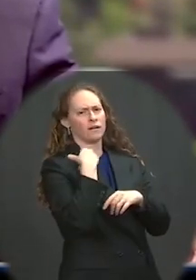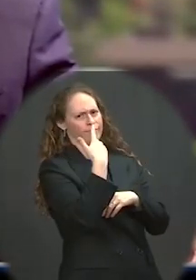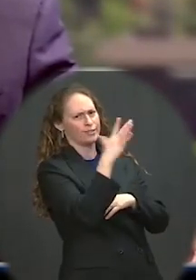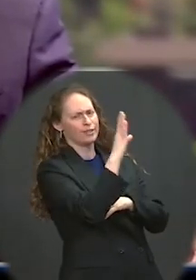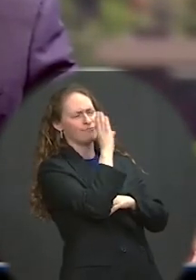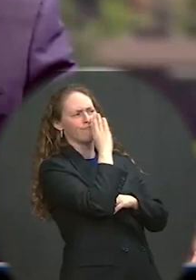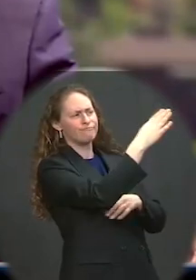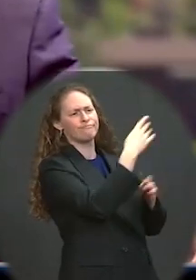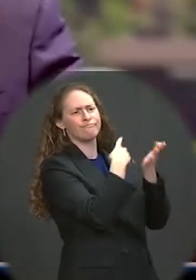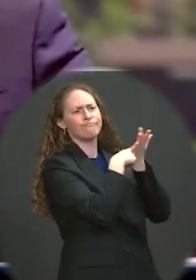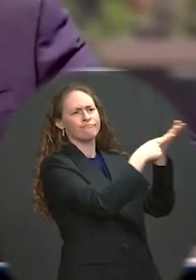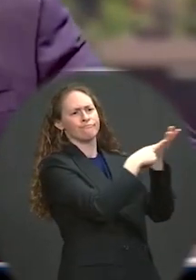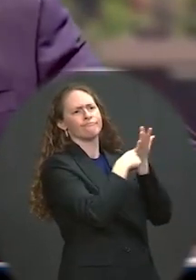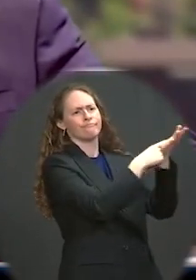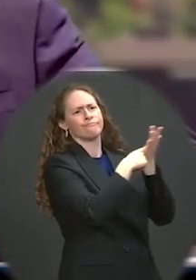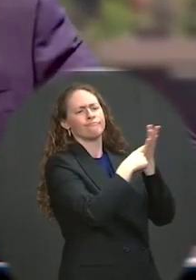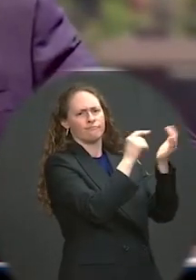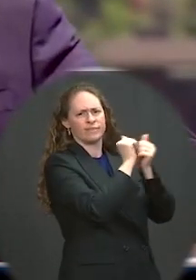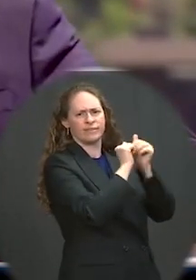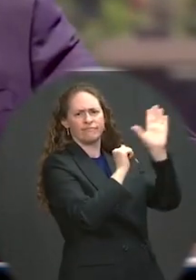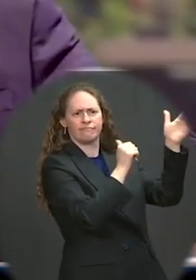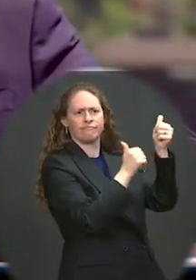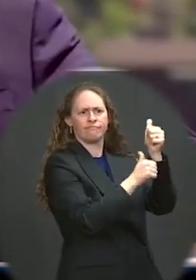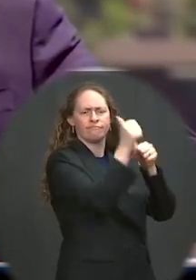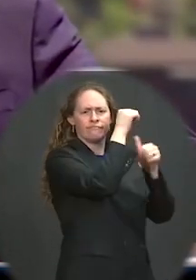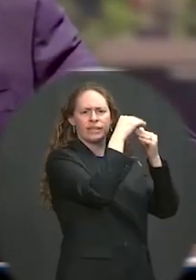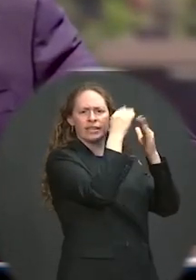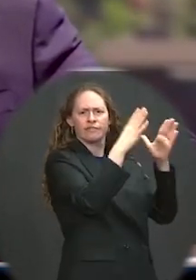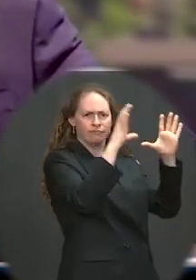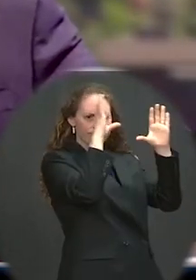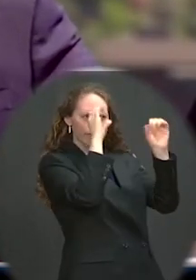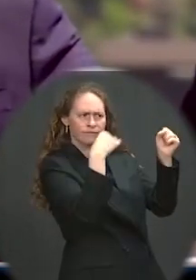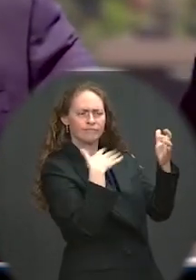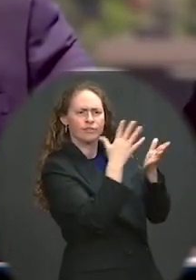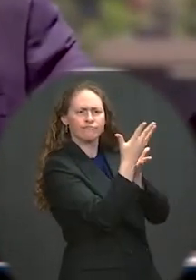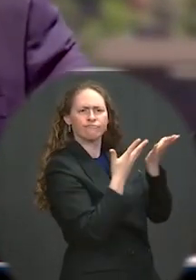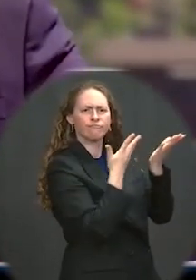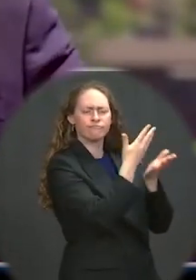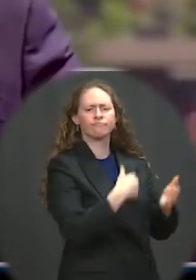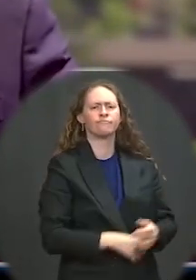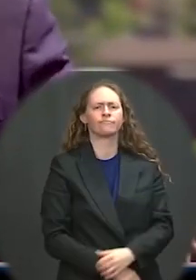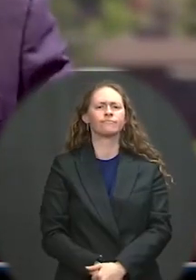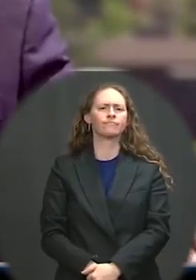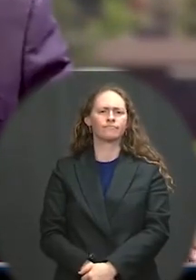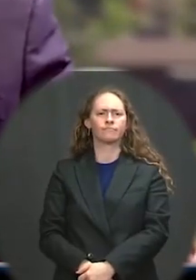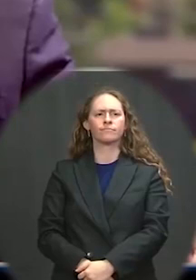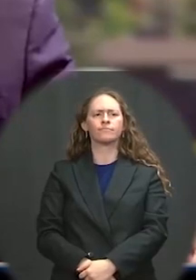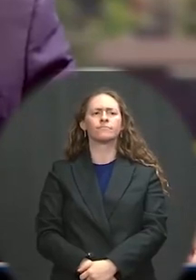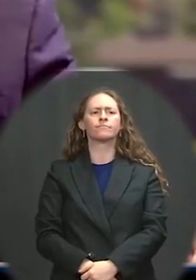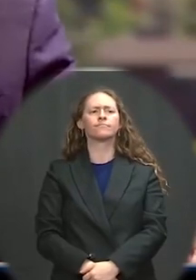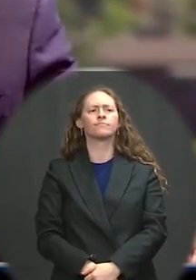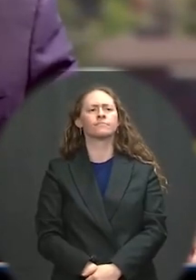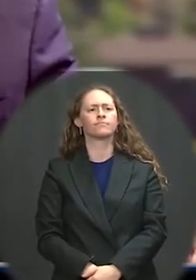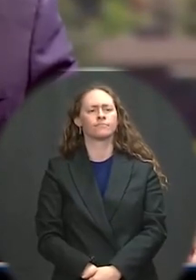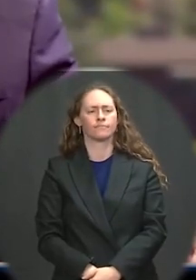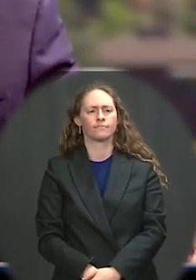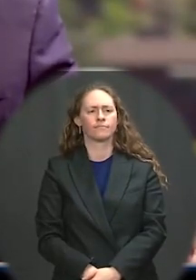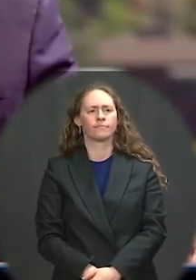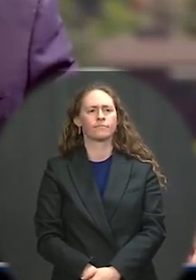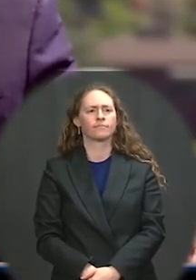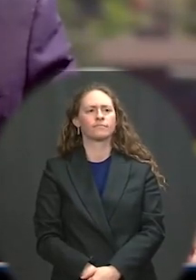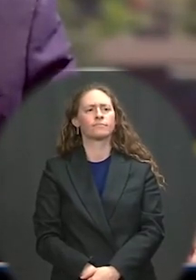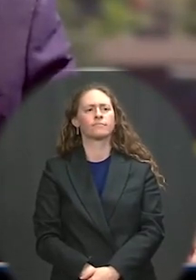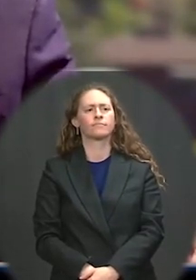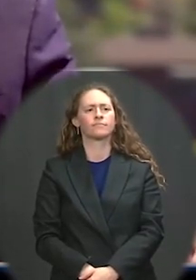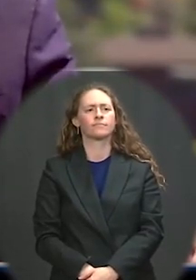Putin. Longstanding basic maritime principles like freedom of navigation are a bedrock